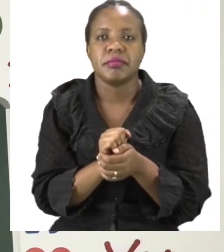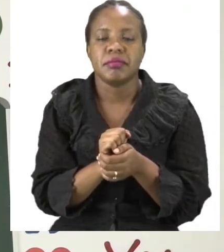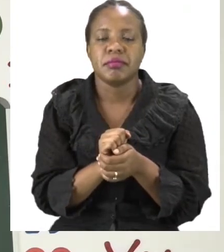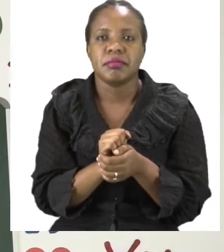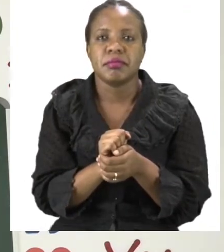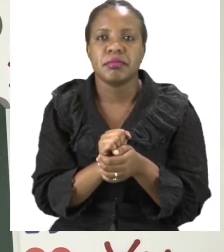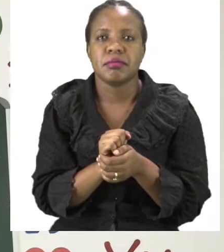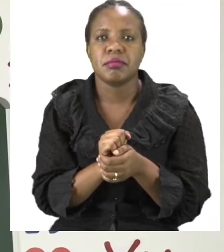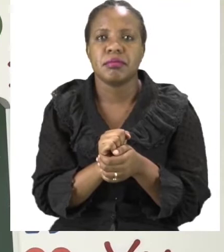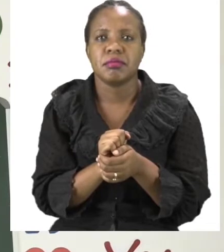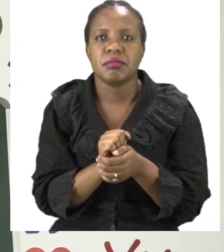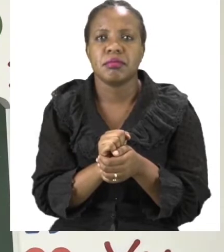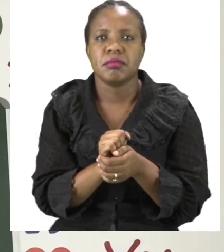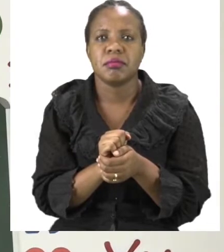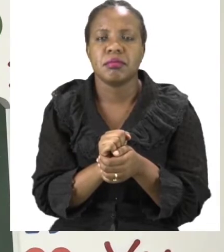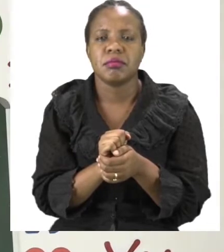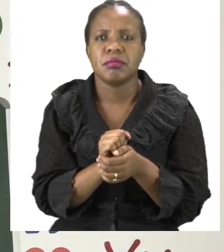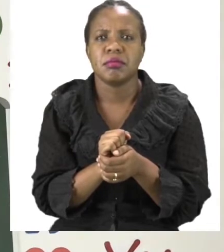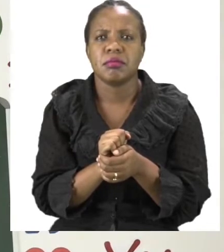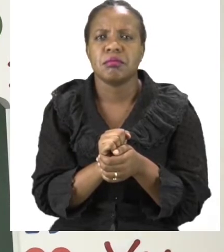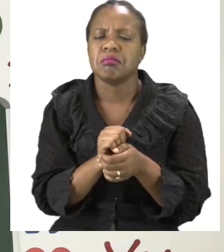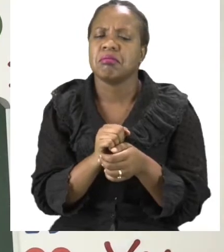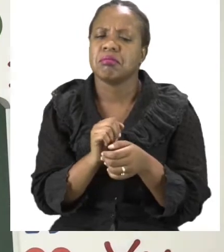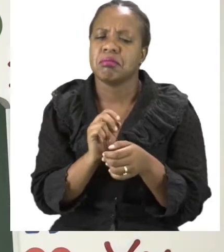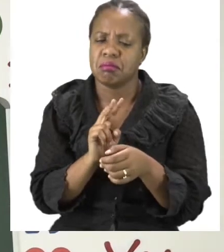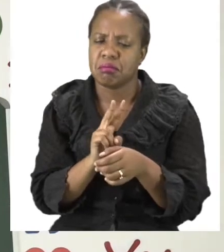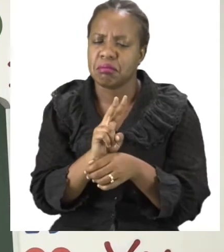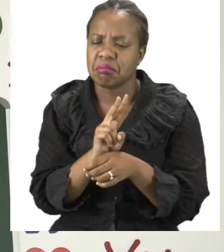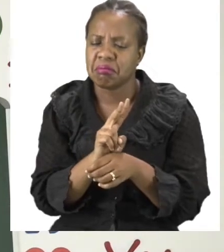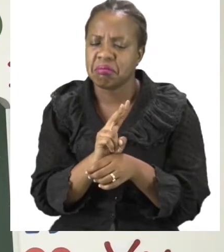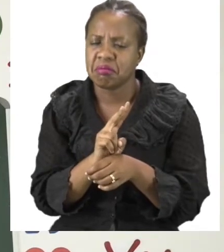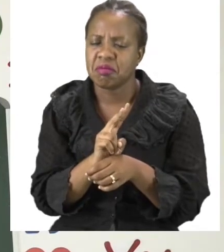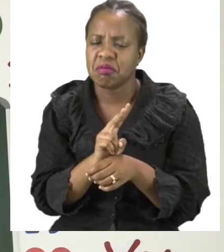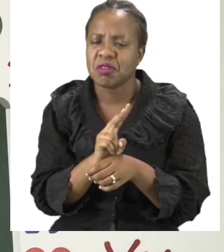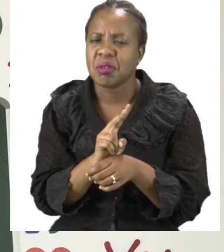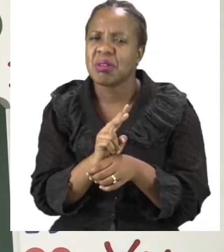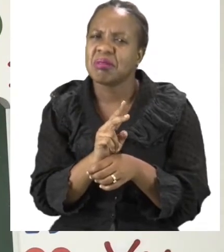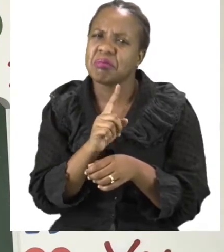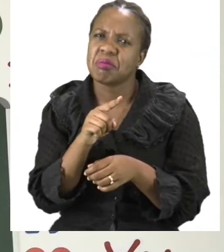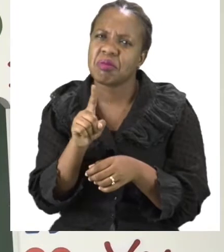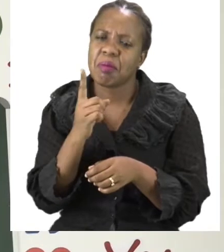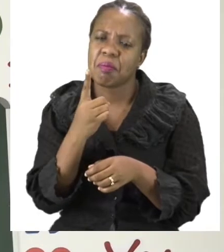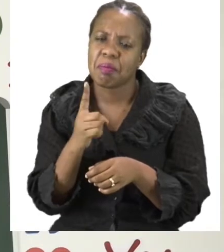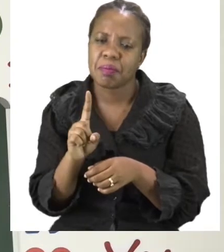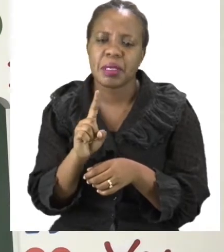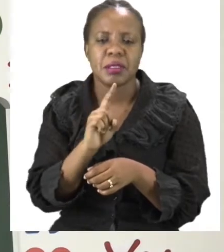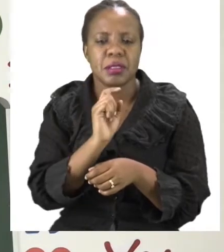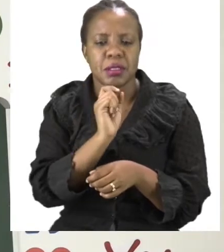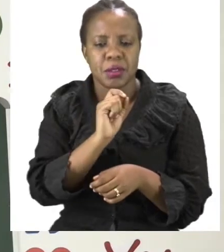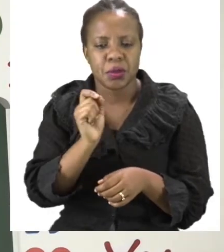is actually correct but spelt wrongly because we need an e